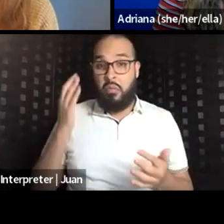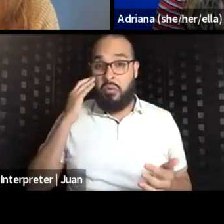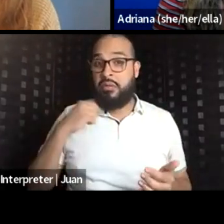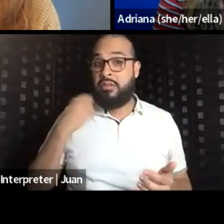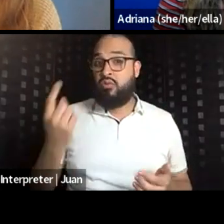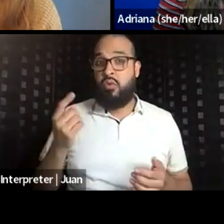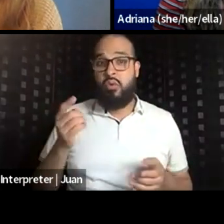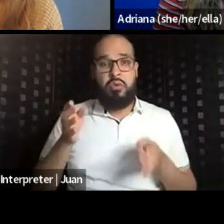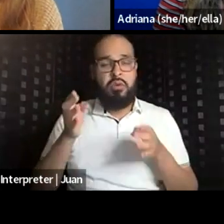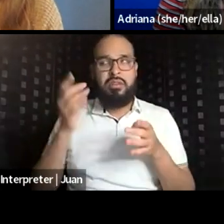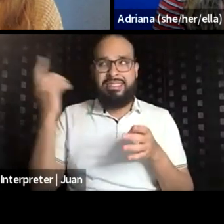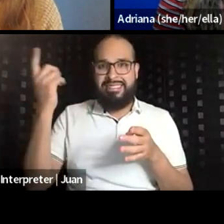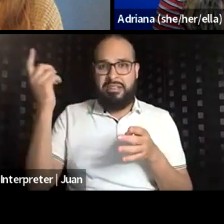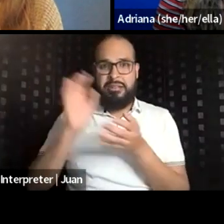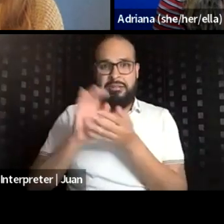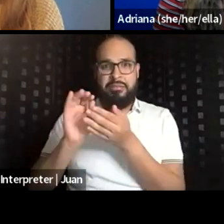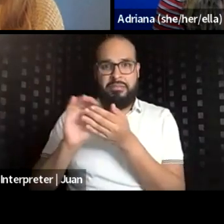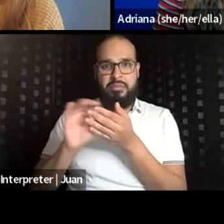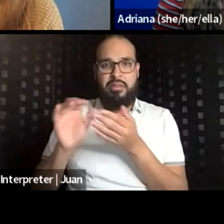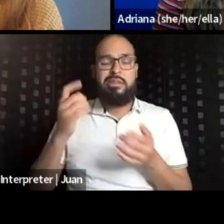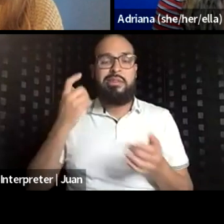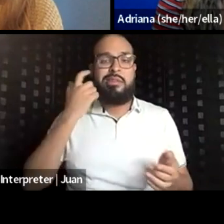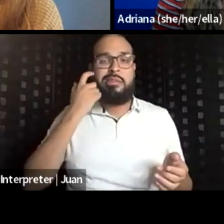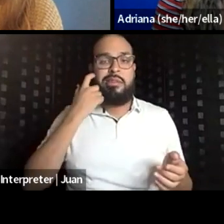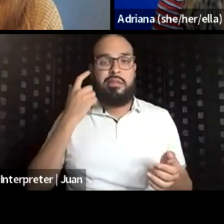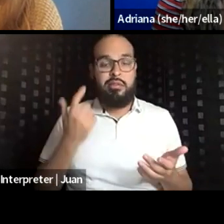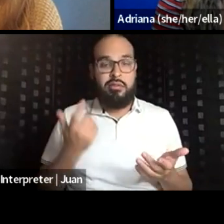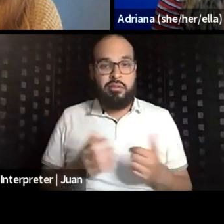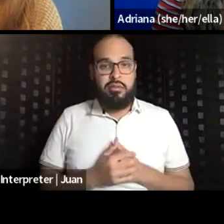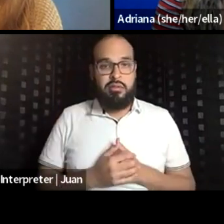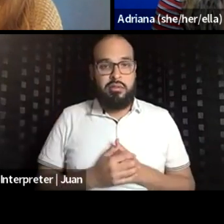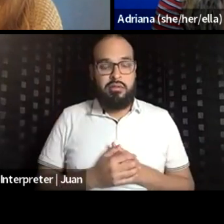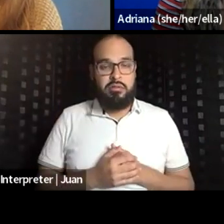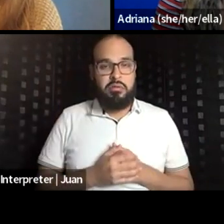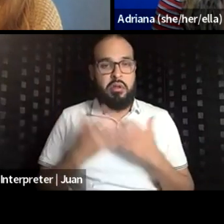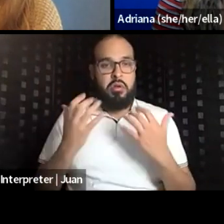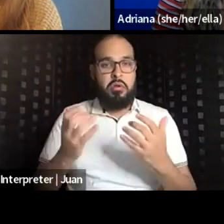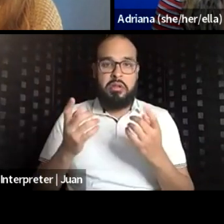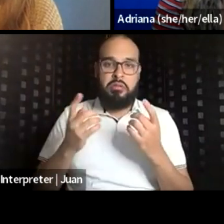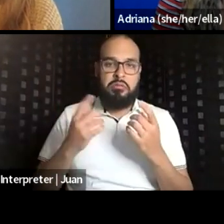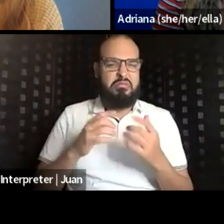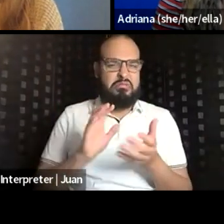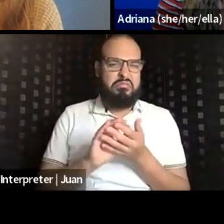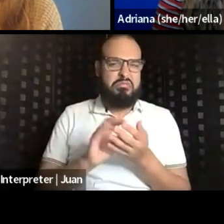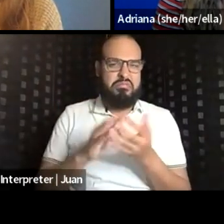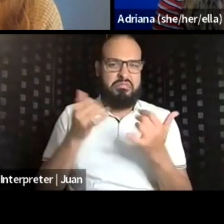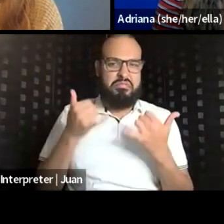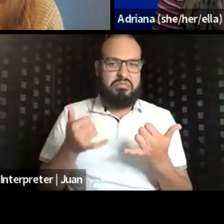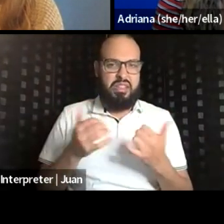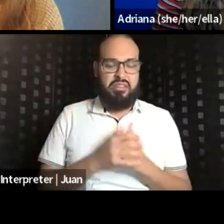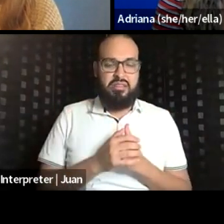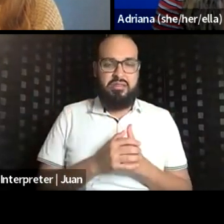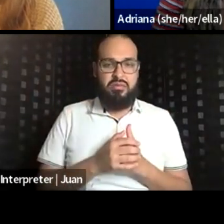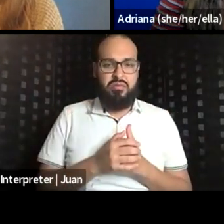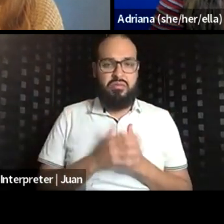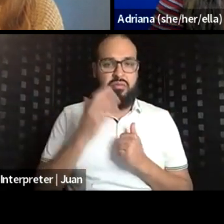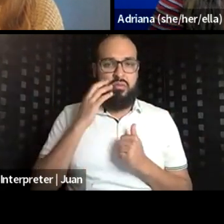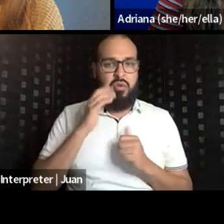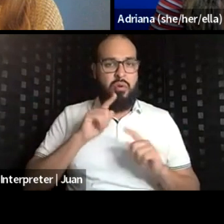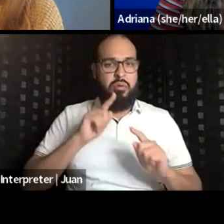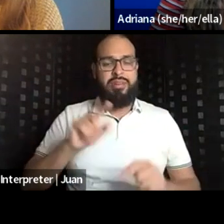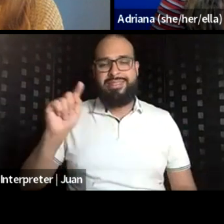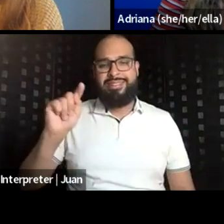to somebody just the other day ago, just the other day, I'm going to tell it now, I went to one of the TCG